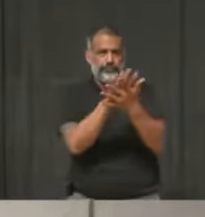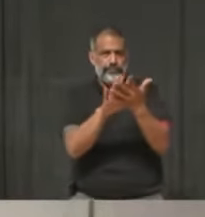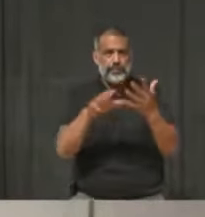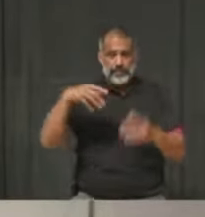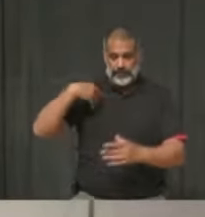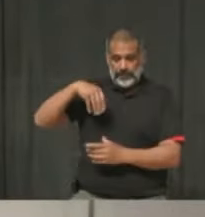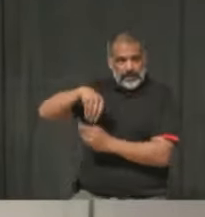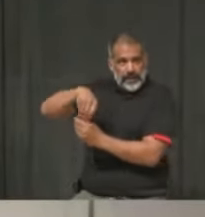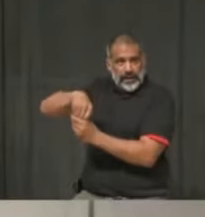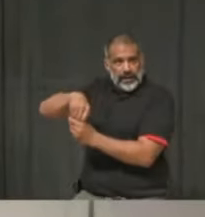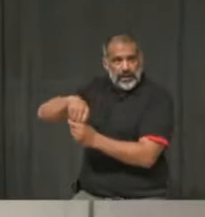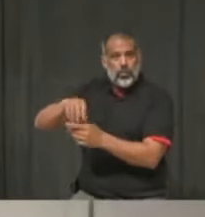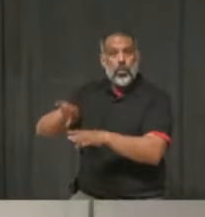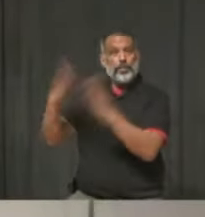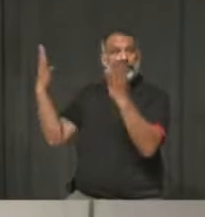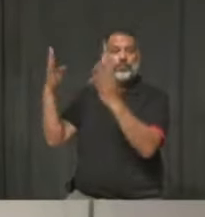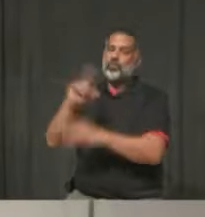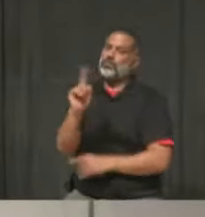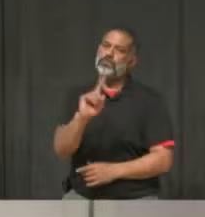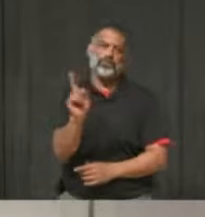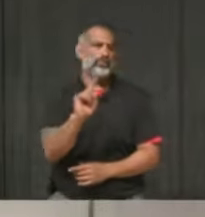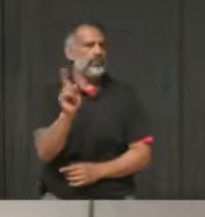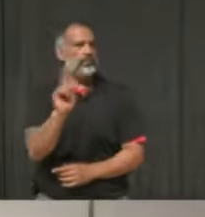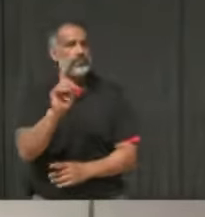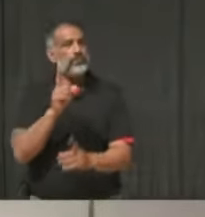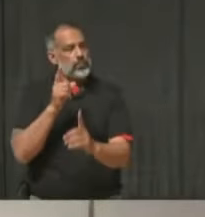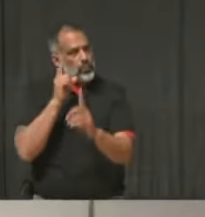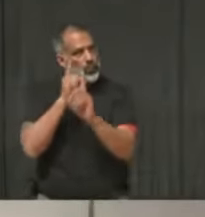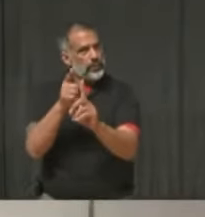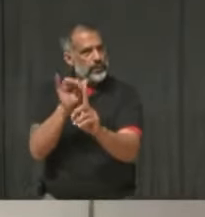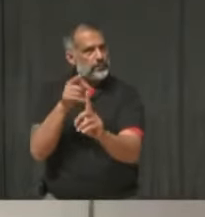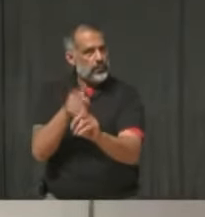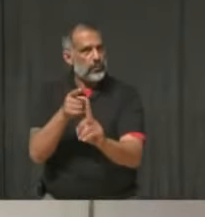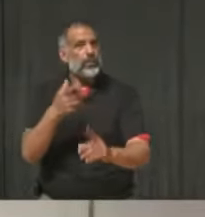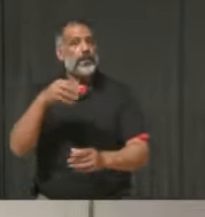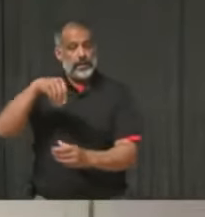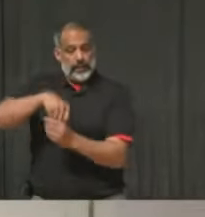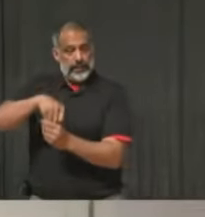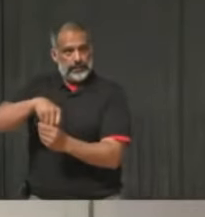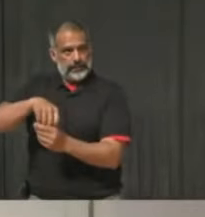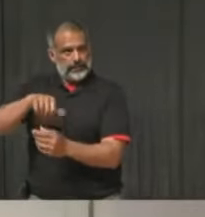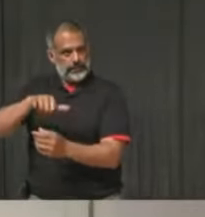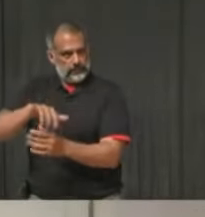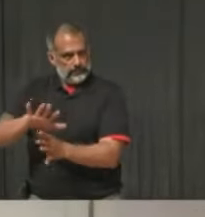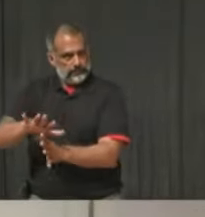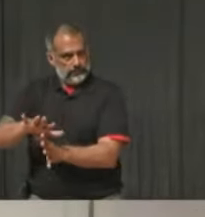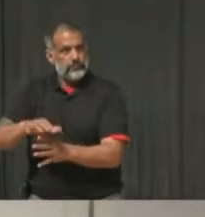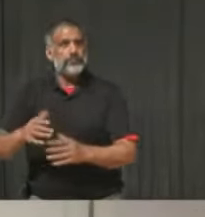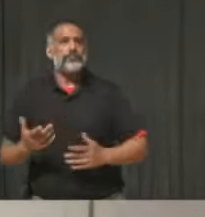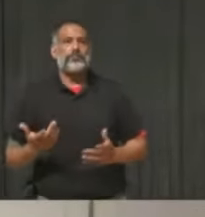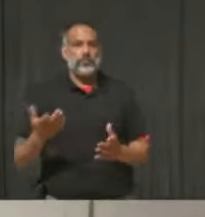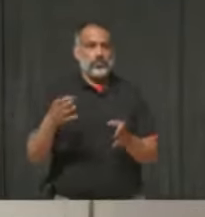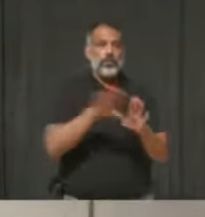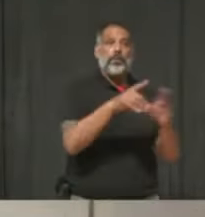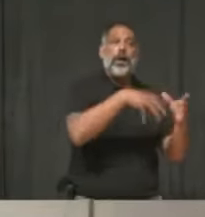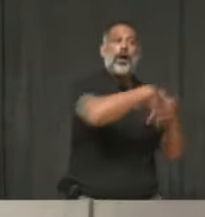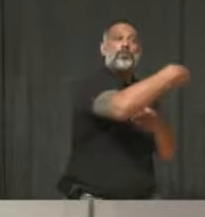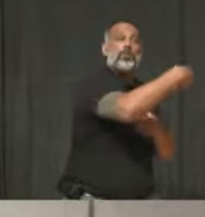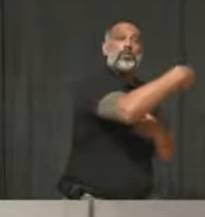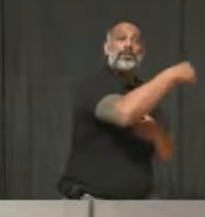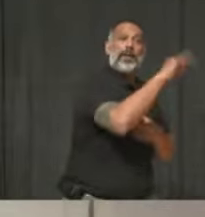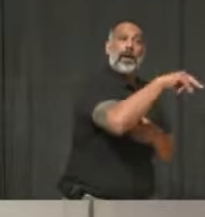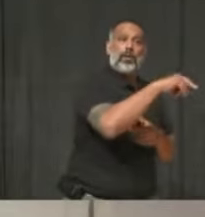Actually, we should do the opposite. That's the point. The outdoor part would then just, you know, provide some ease, some relief